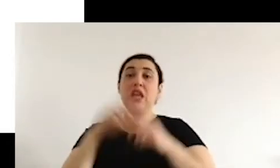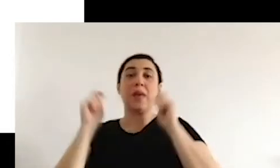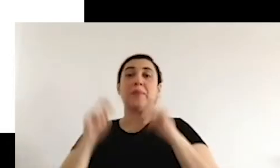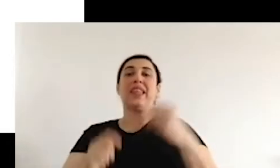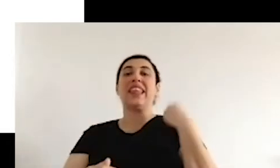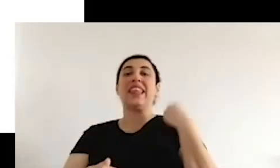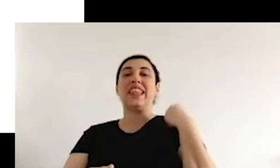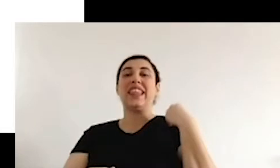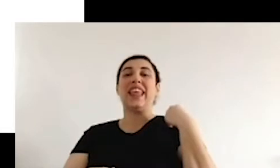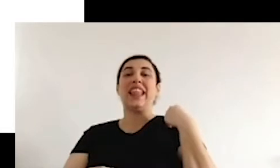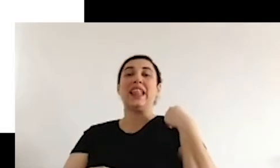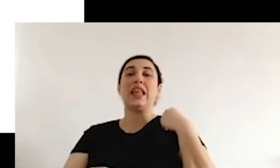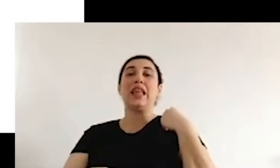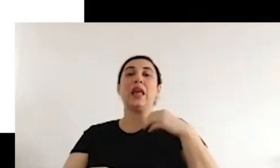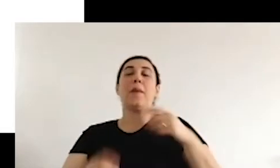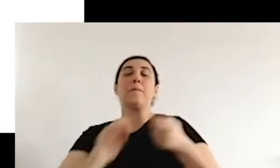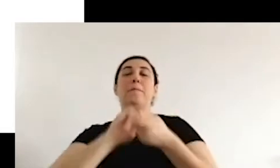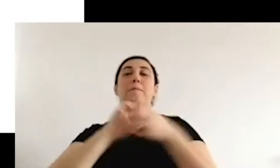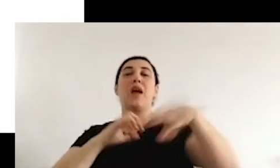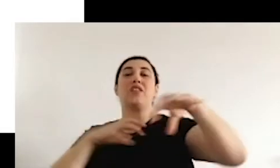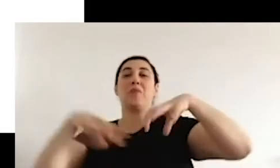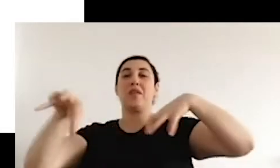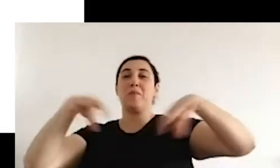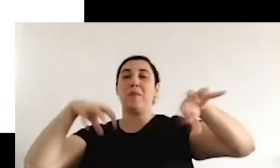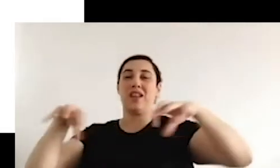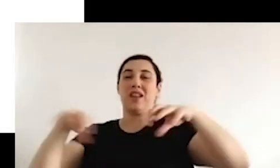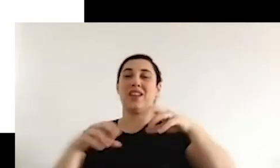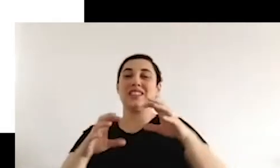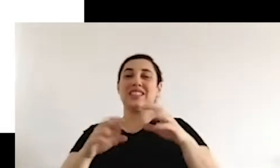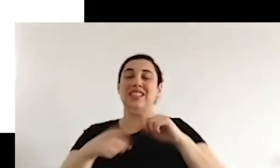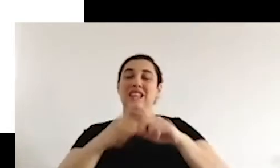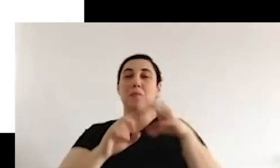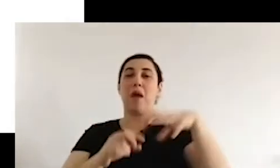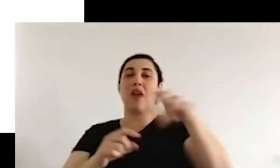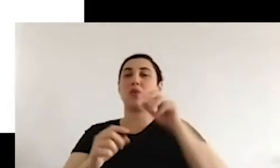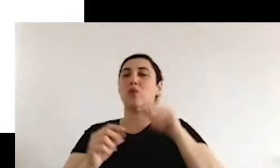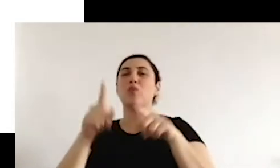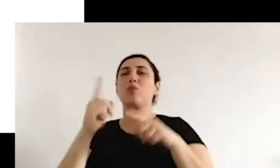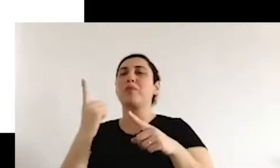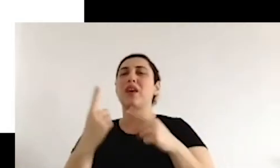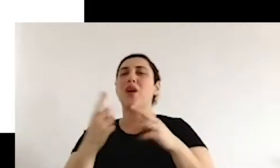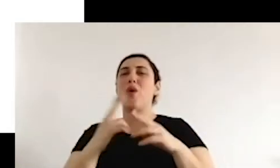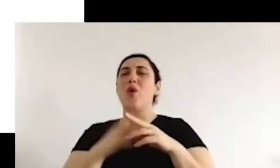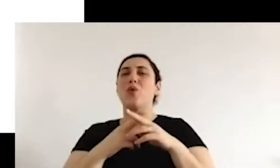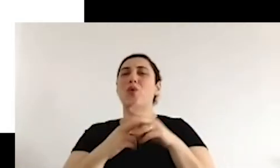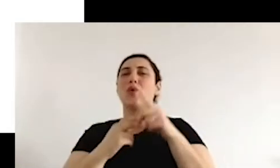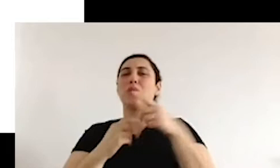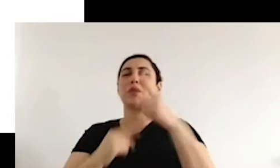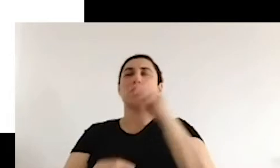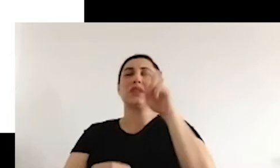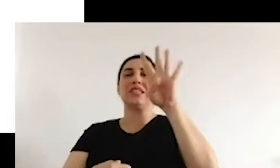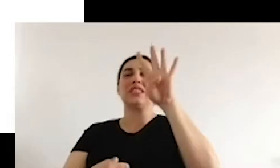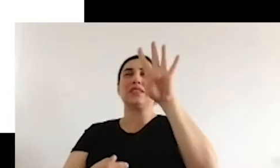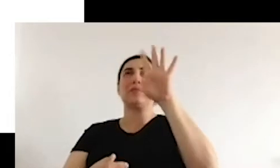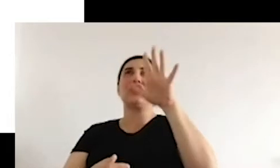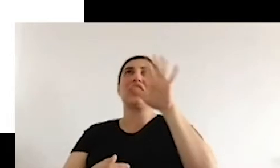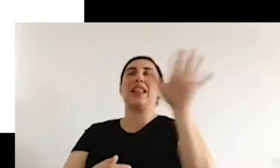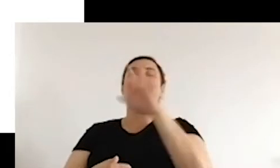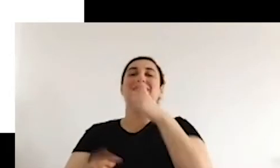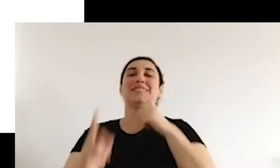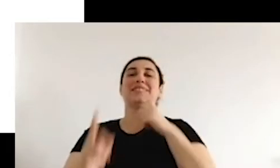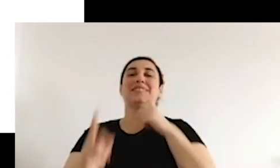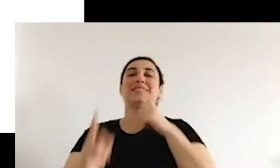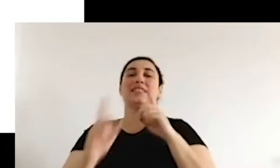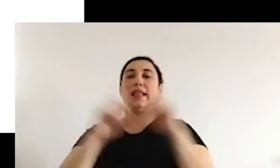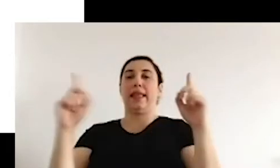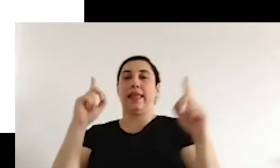includes neo-fascist parties right after the Second World War in the recovery process. And the second wave is the right